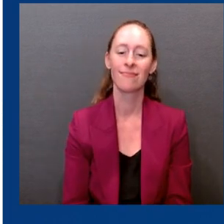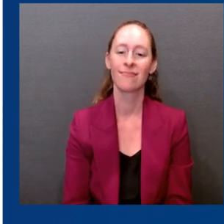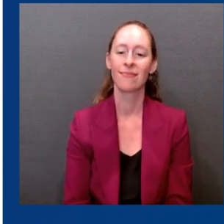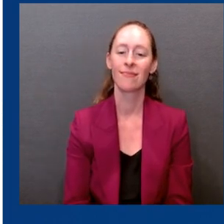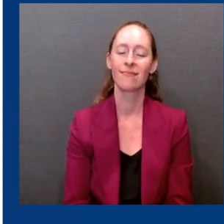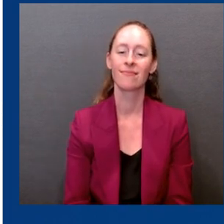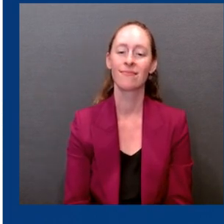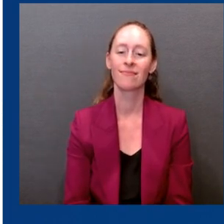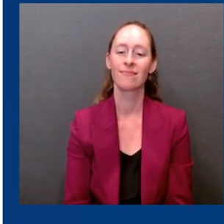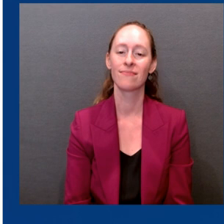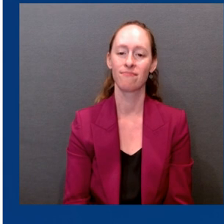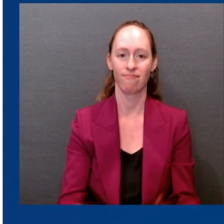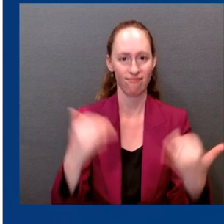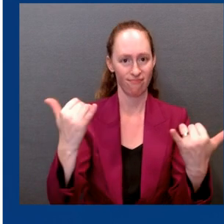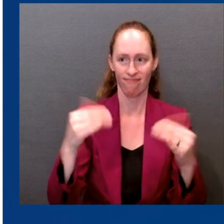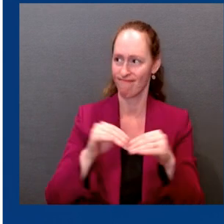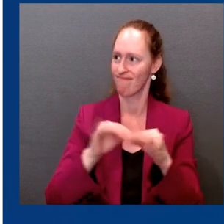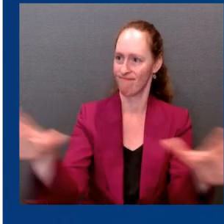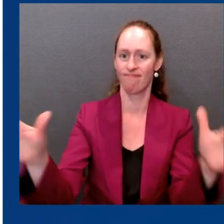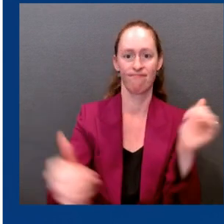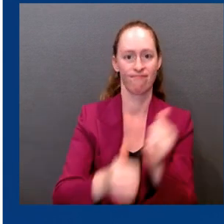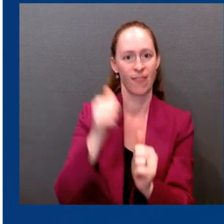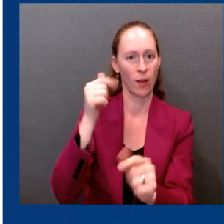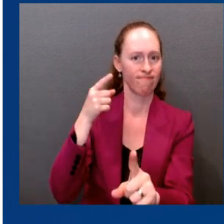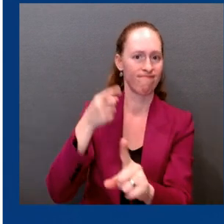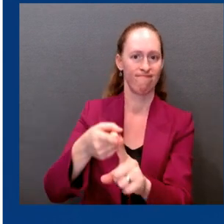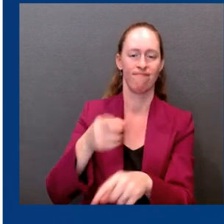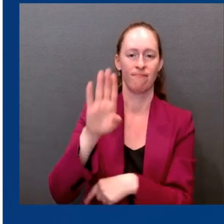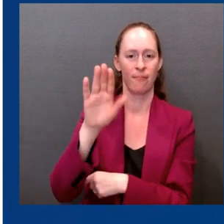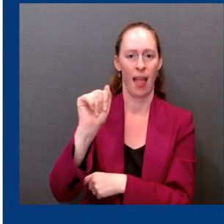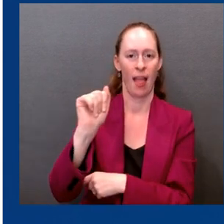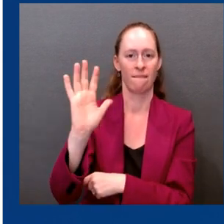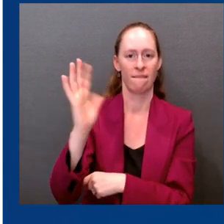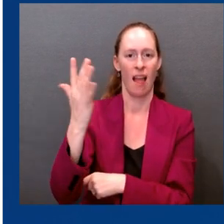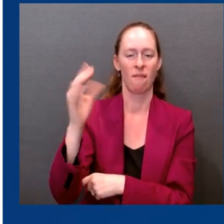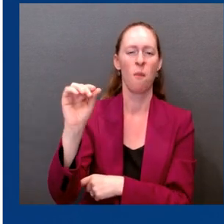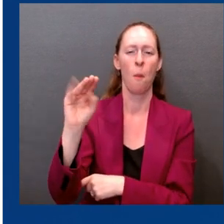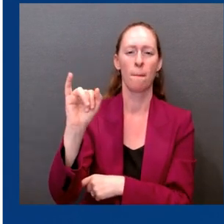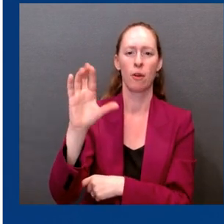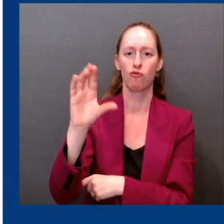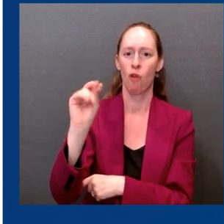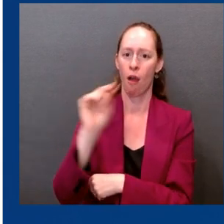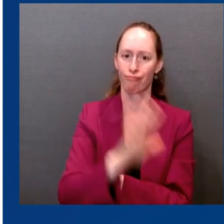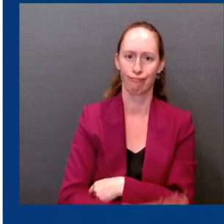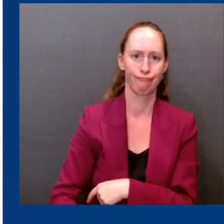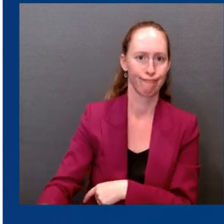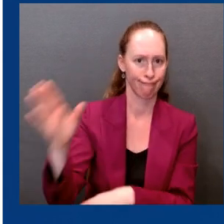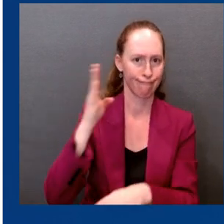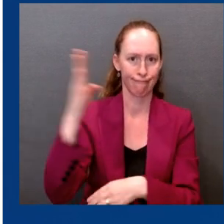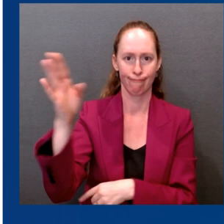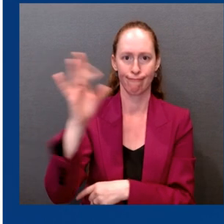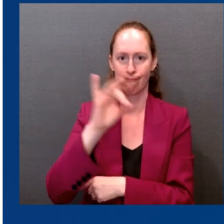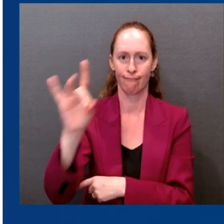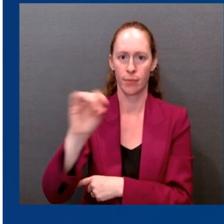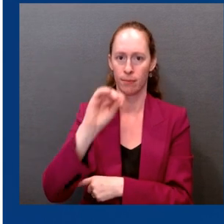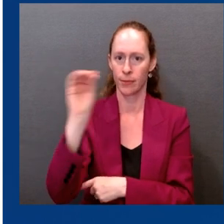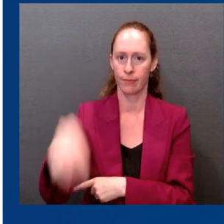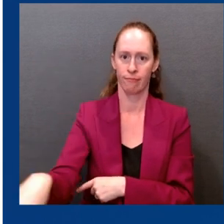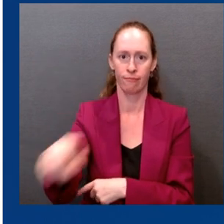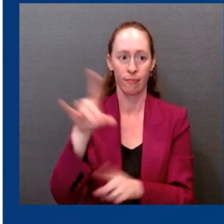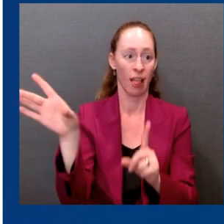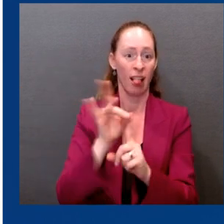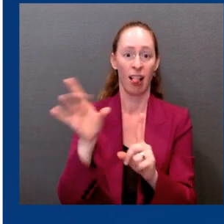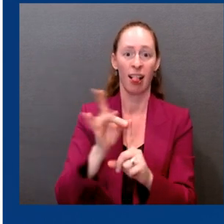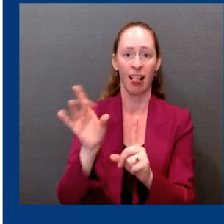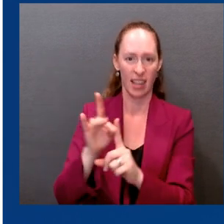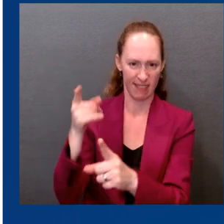sublineage accounting for over 88 percent of circulating viruses and BA-4 sublineages accounting for over 11